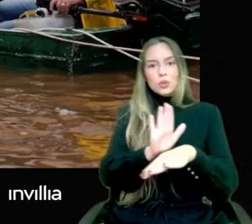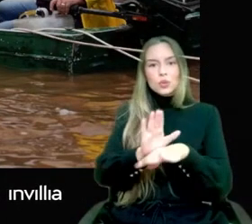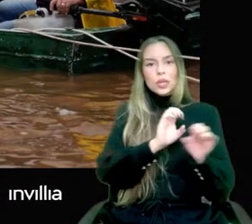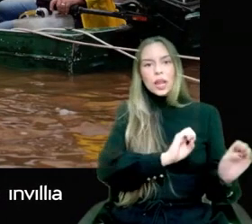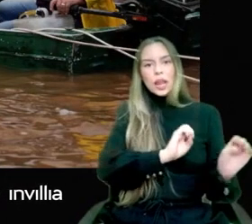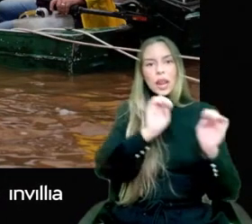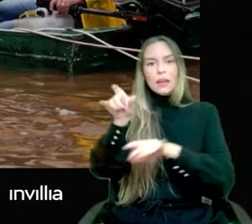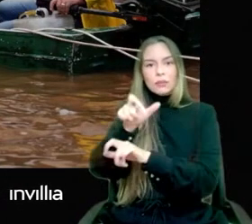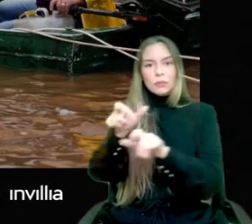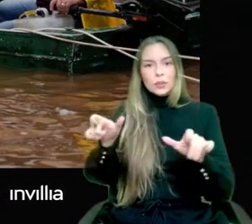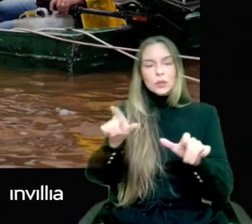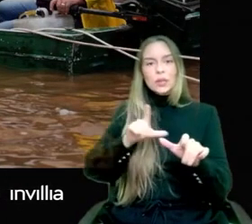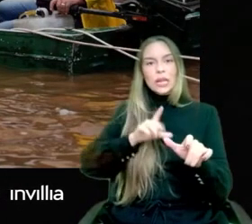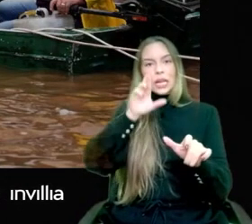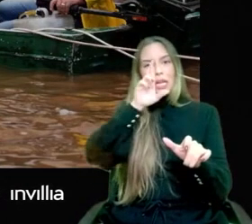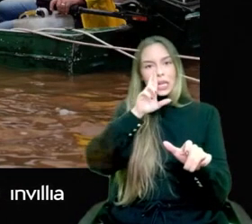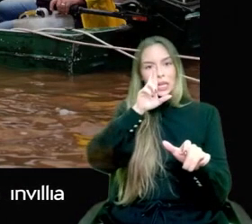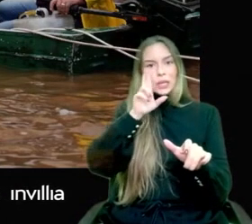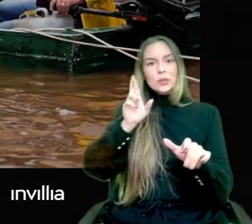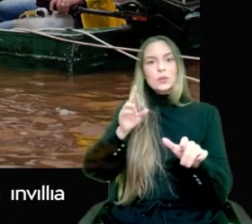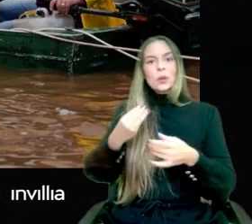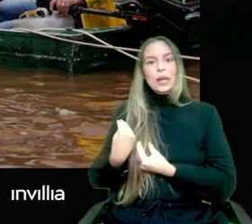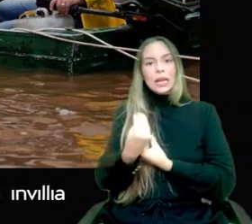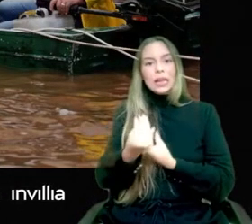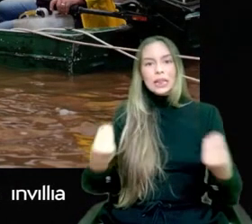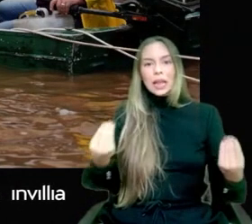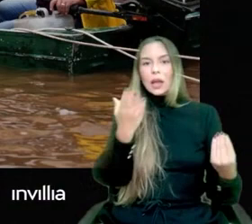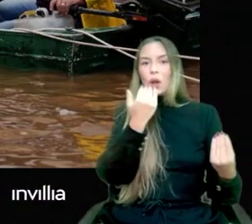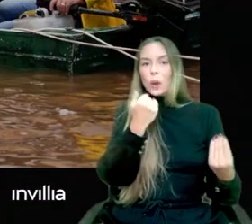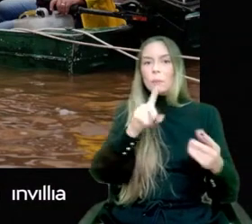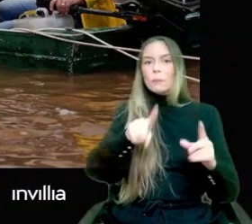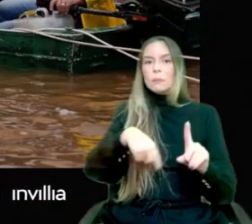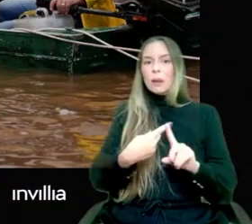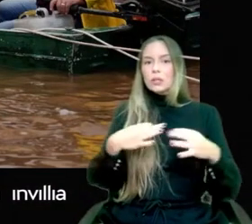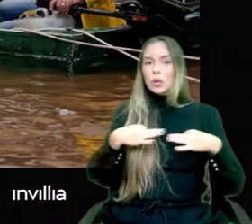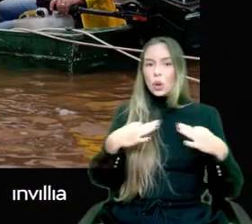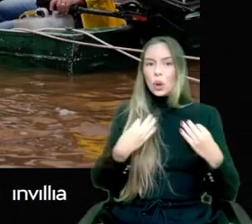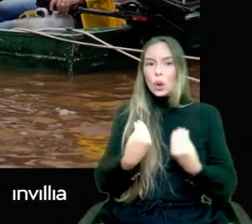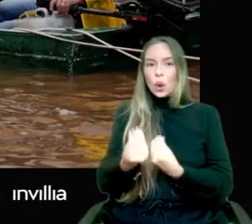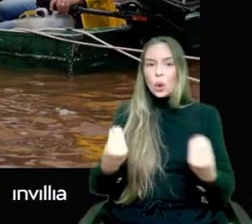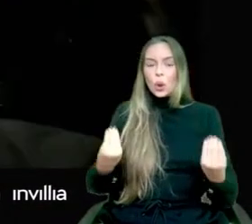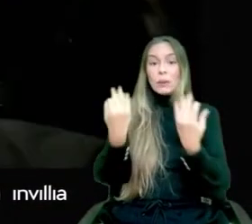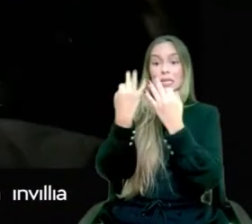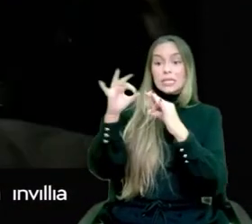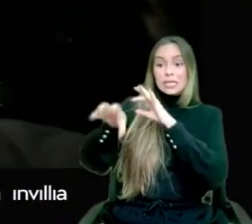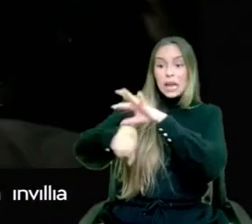delivered food and clothing, rescued children and pets.